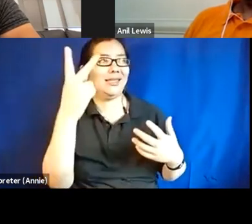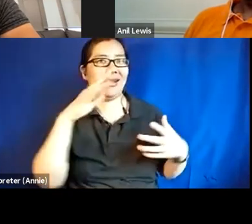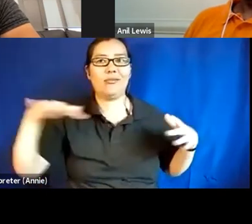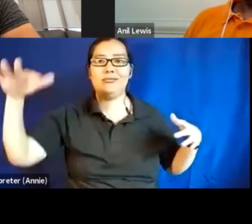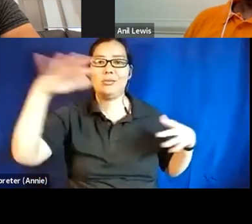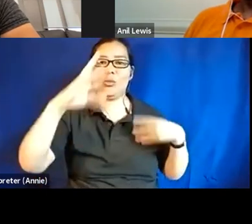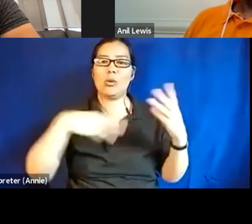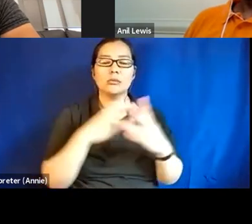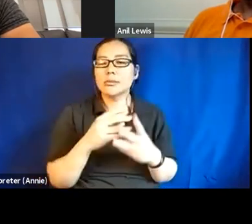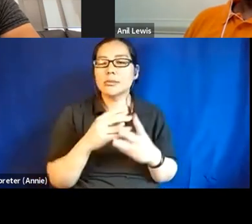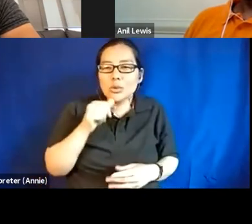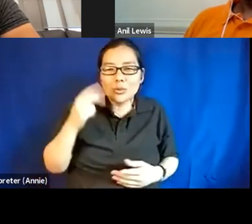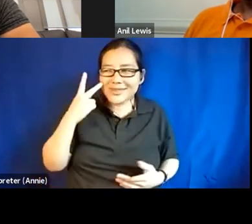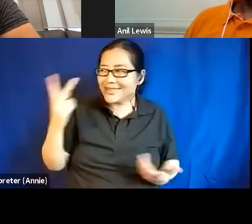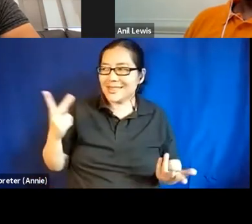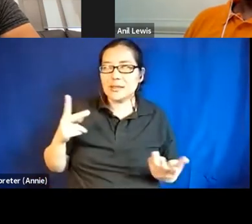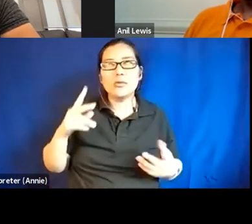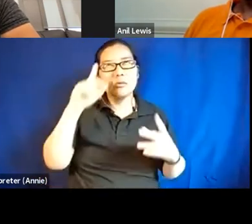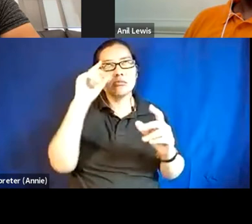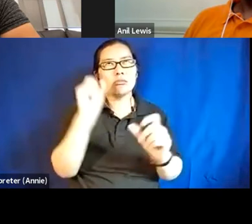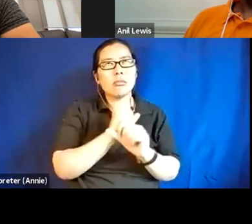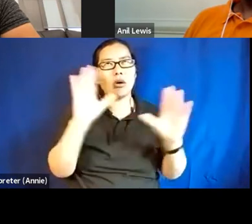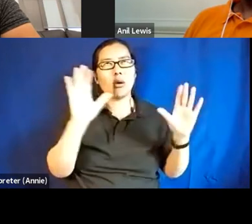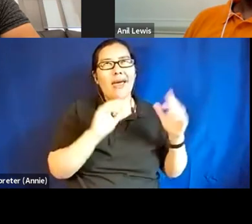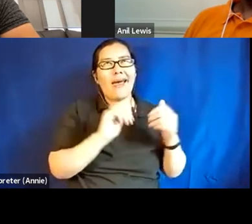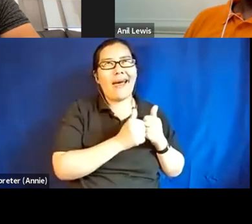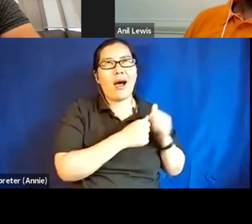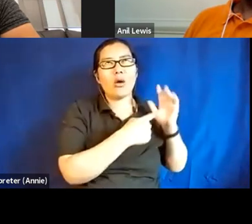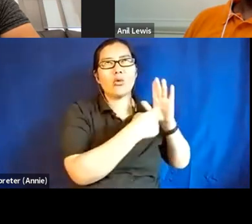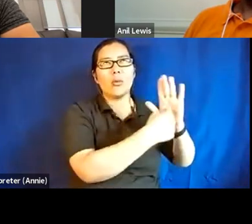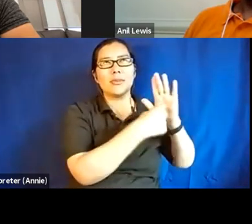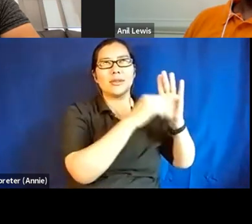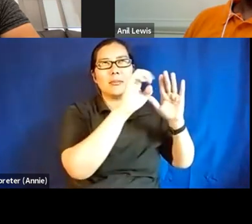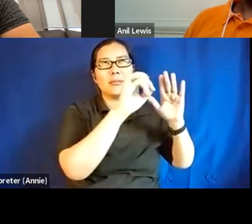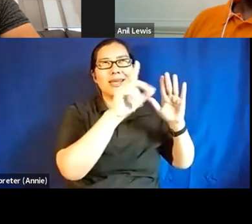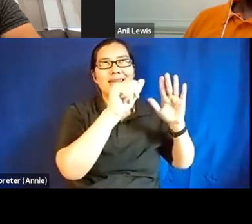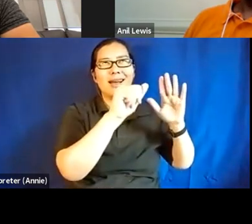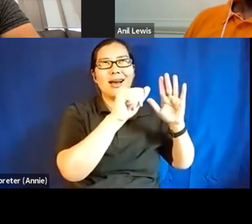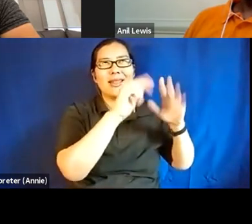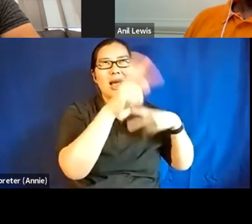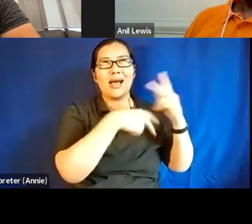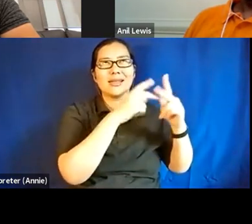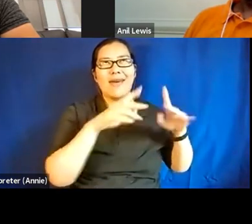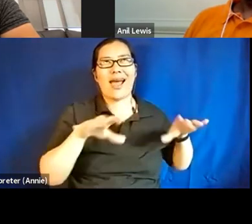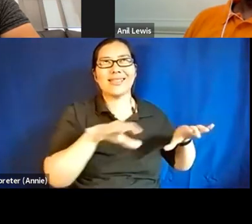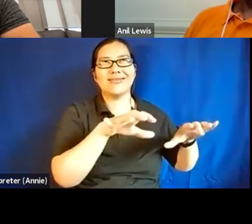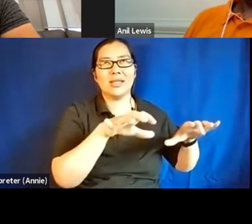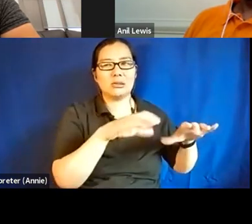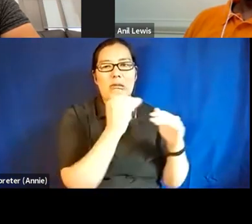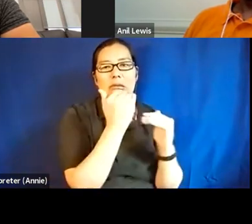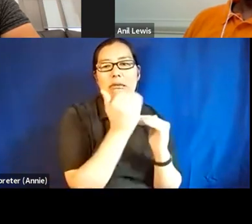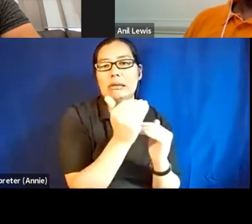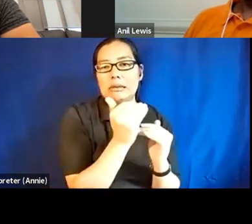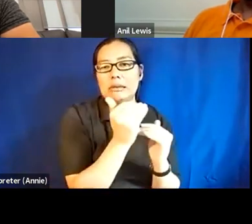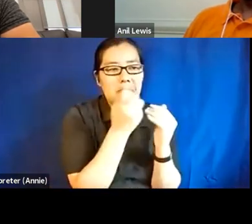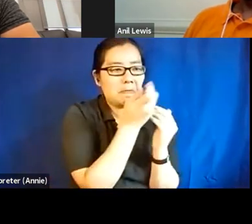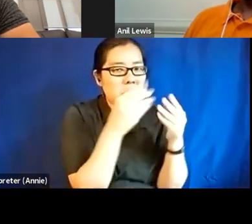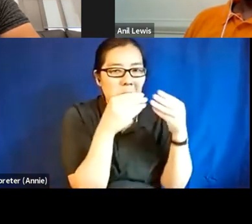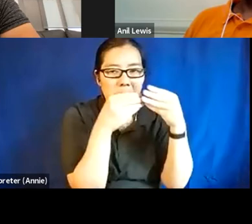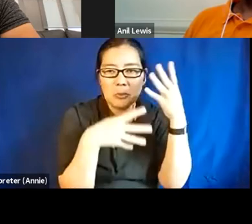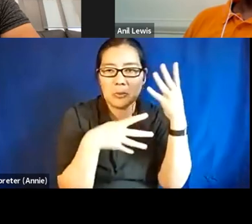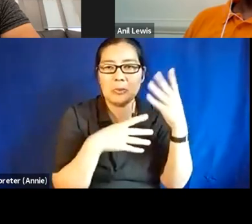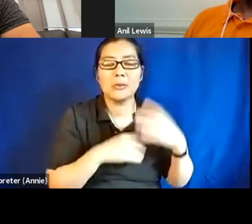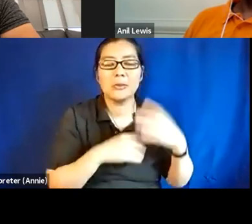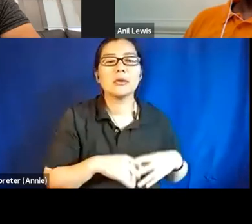portrayals you see in the media and what, what, what activities you see those people do. It's very limited. And, uh, and, and that